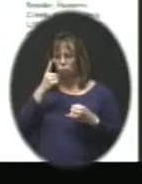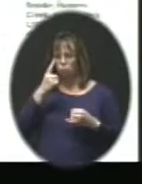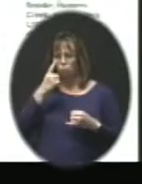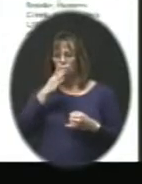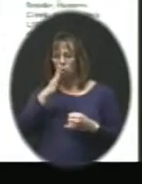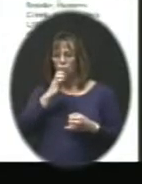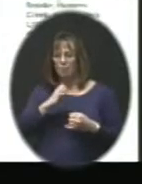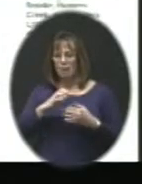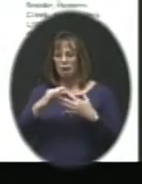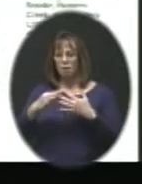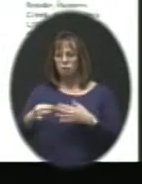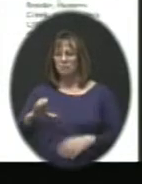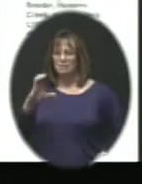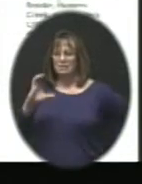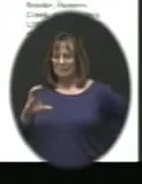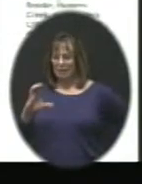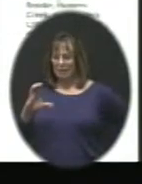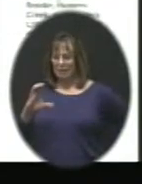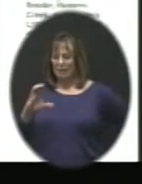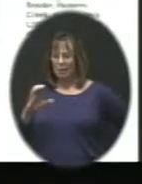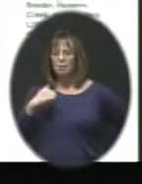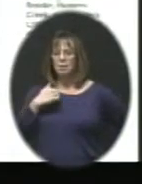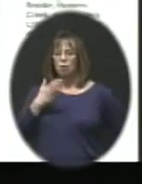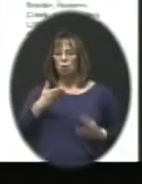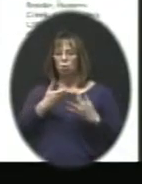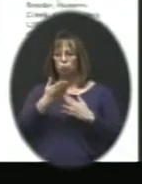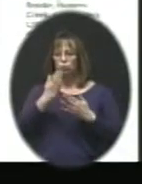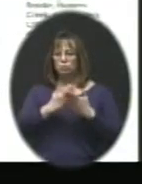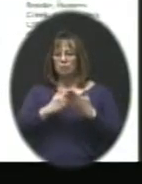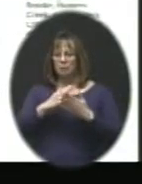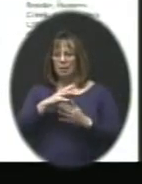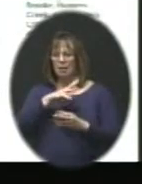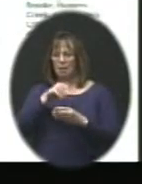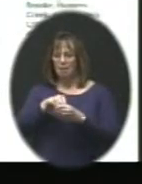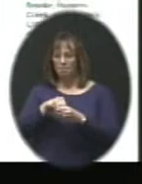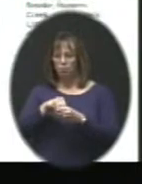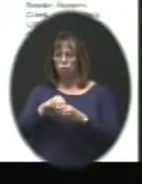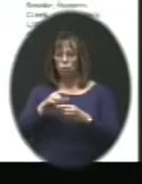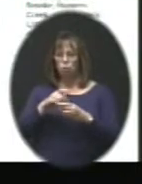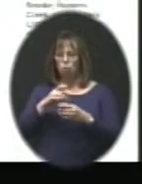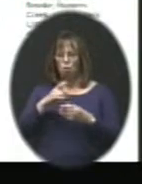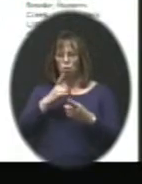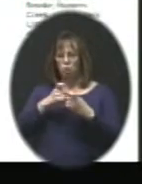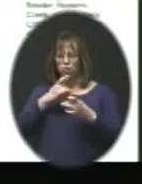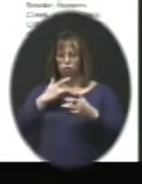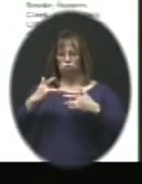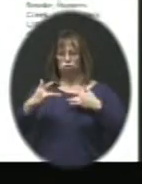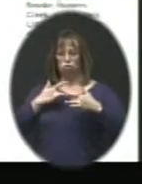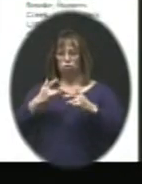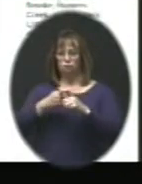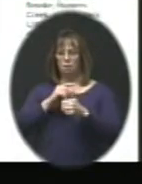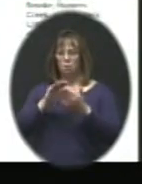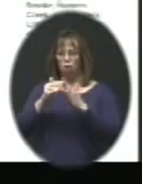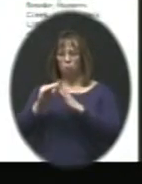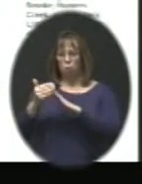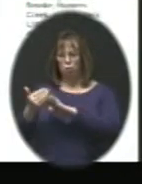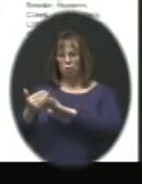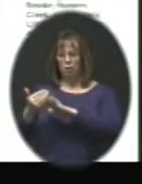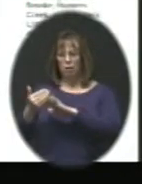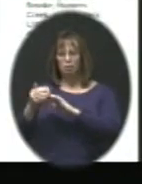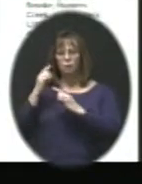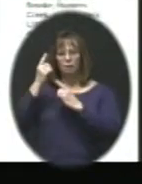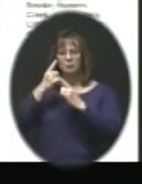C. But let me walk through some of the input questions, concerns from our community as we kind of consider this